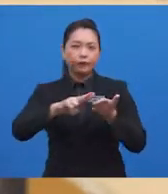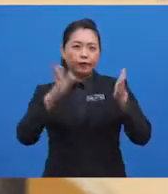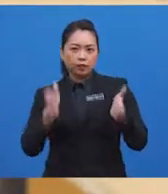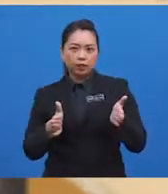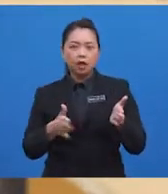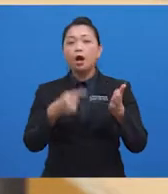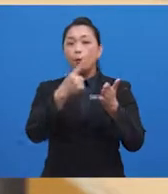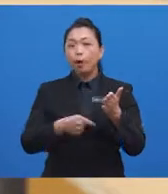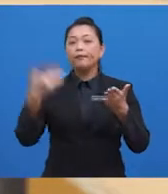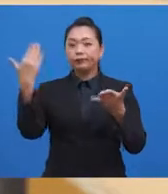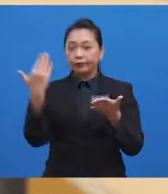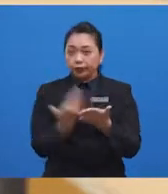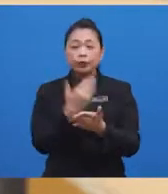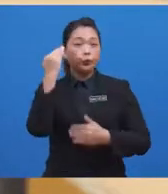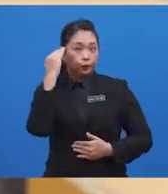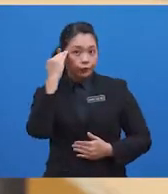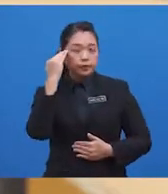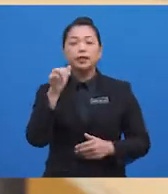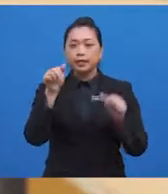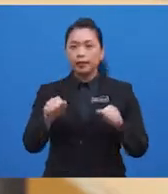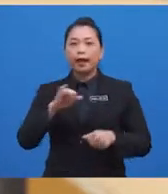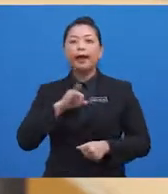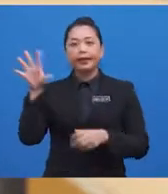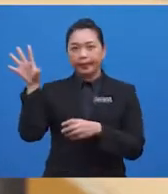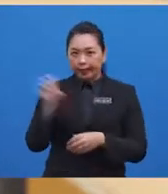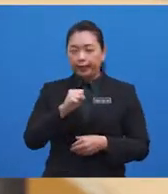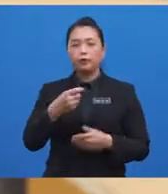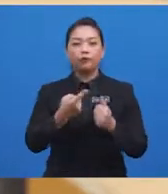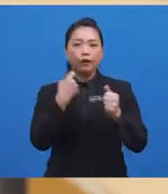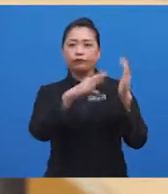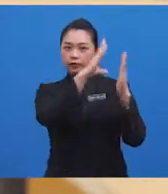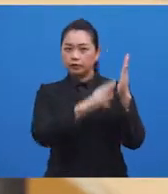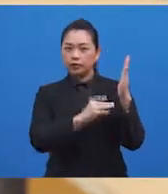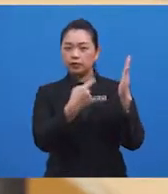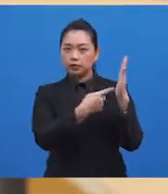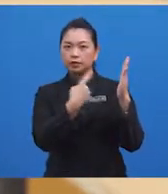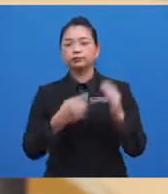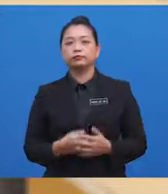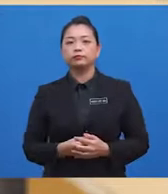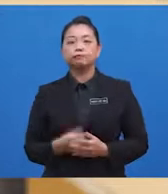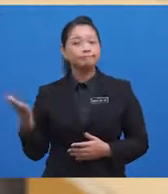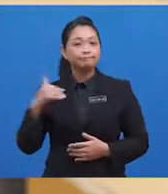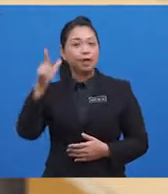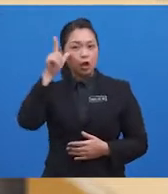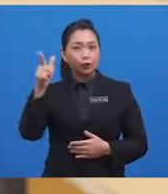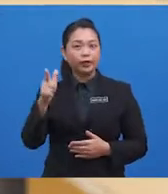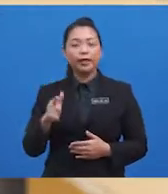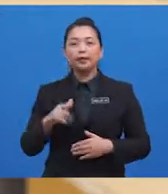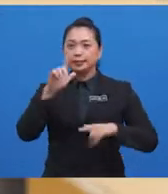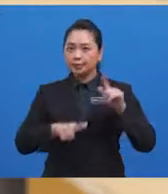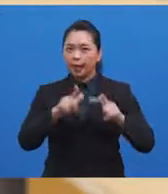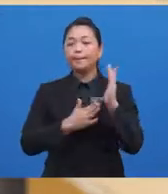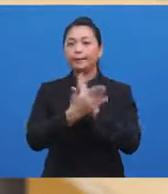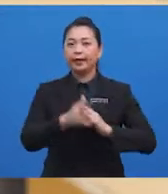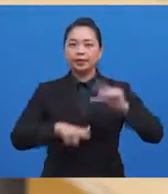What new knowledge can I gain from this text? Now, let's look at the step-by-step